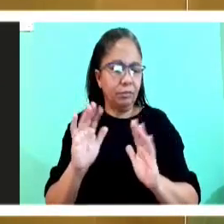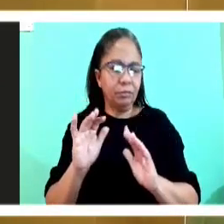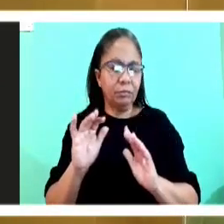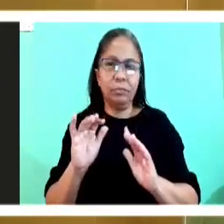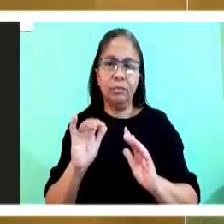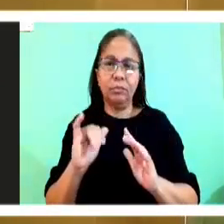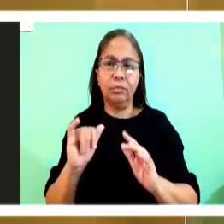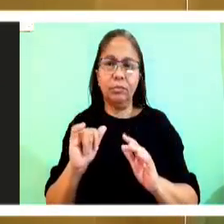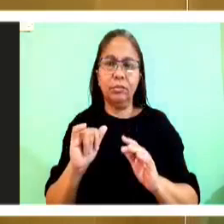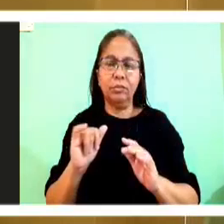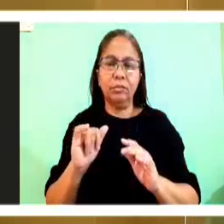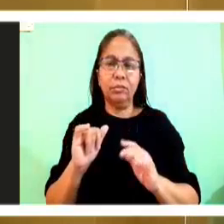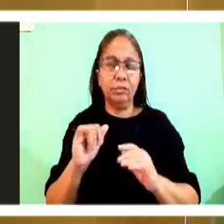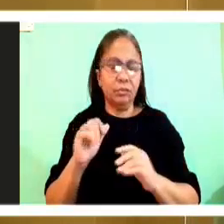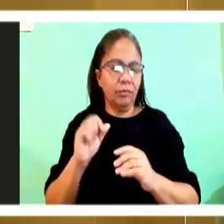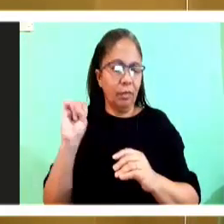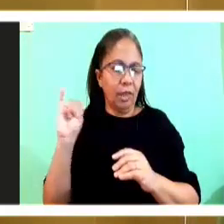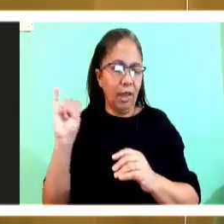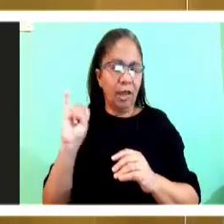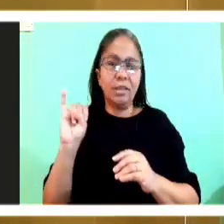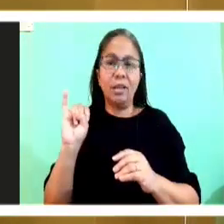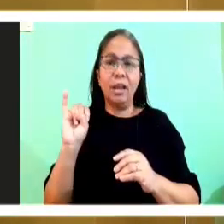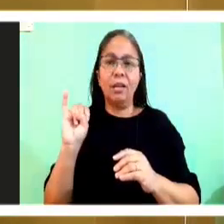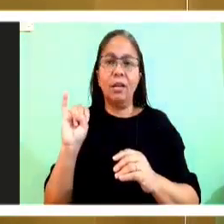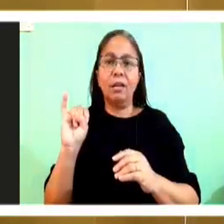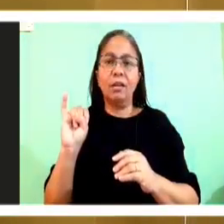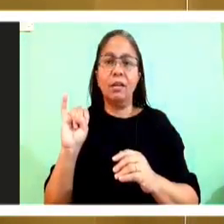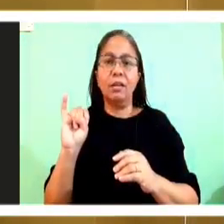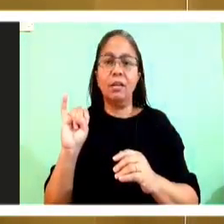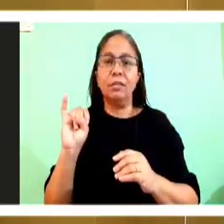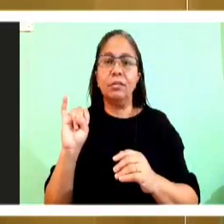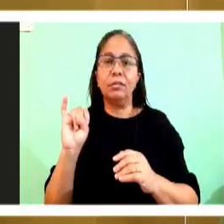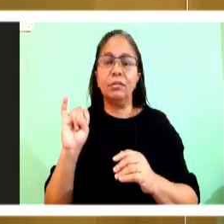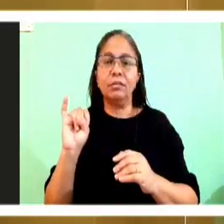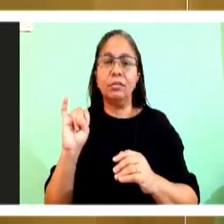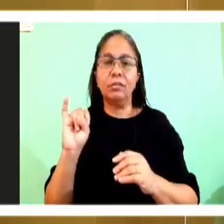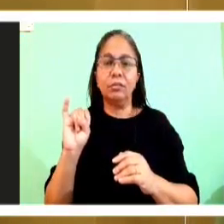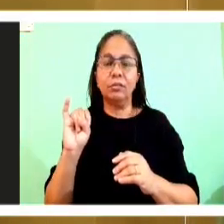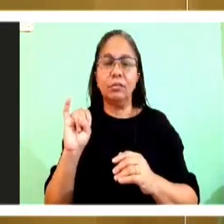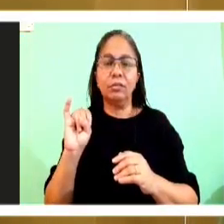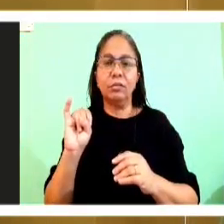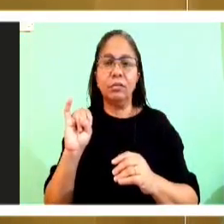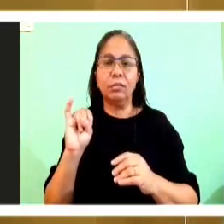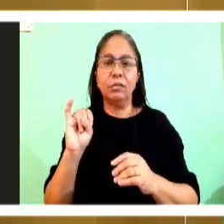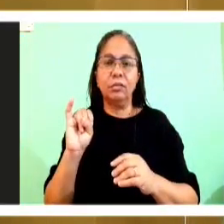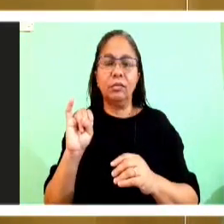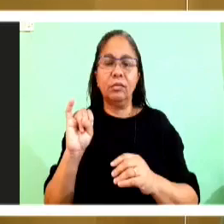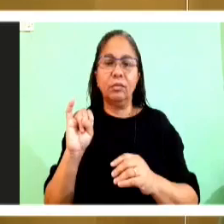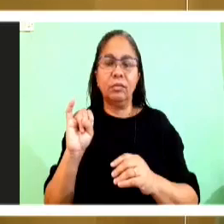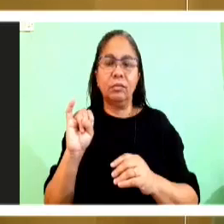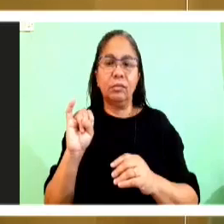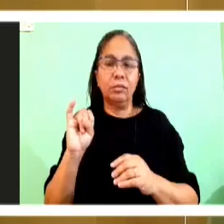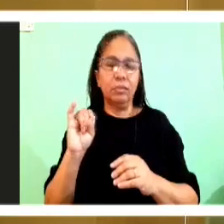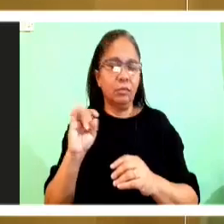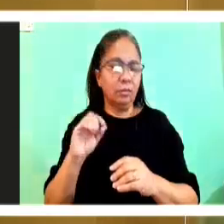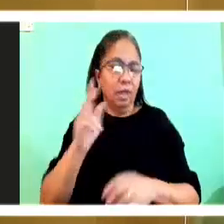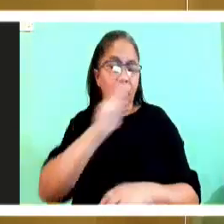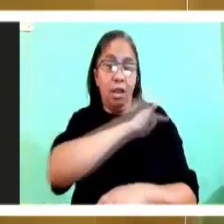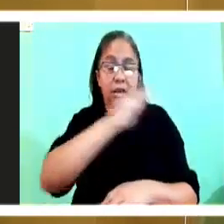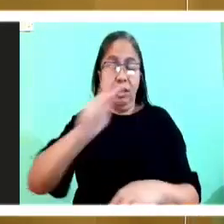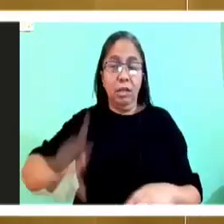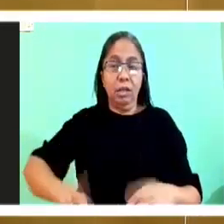Isaiah was a he was a notary in the court. The king had died and then God called him.